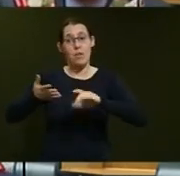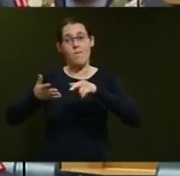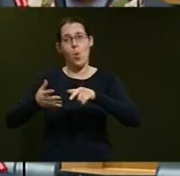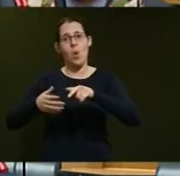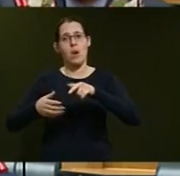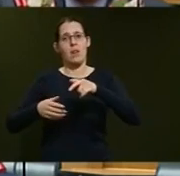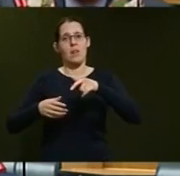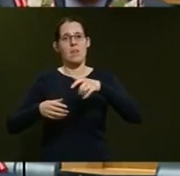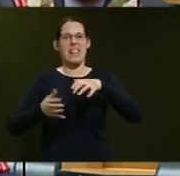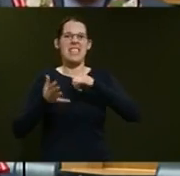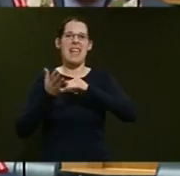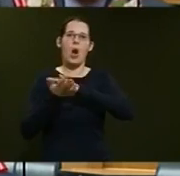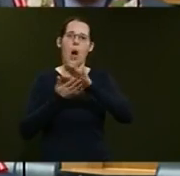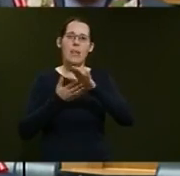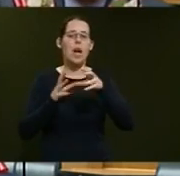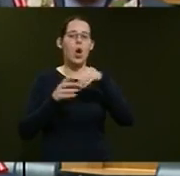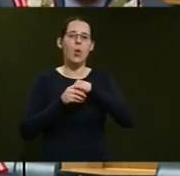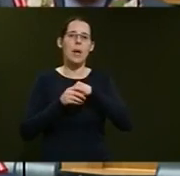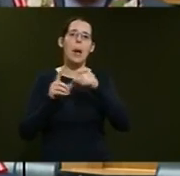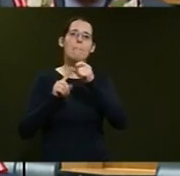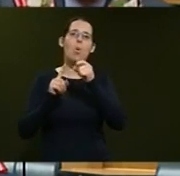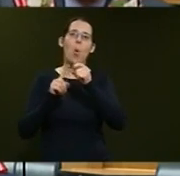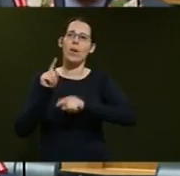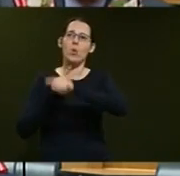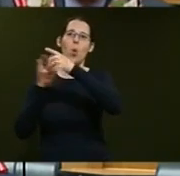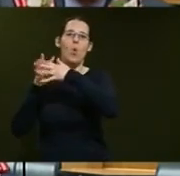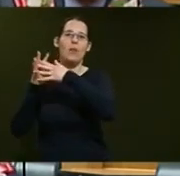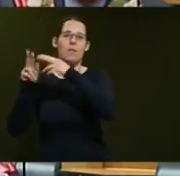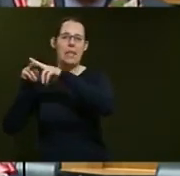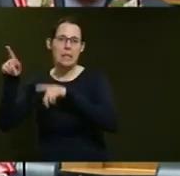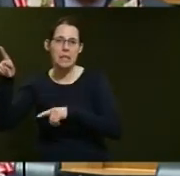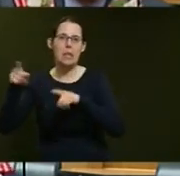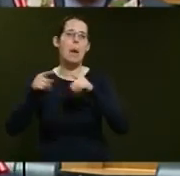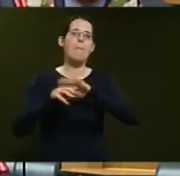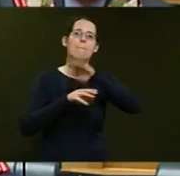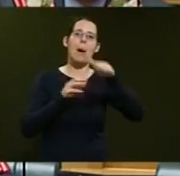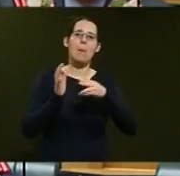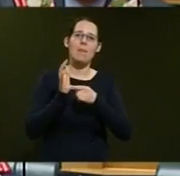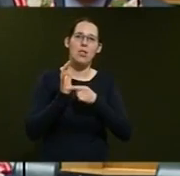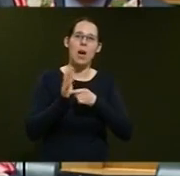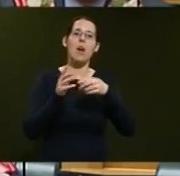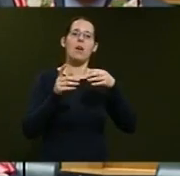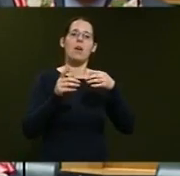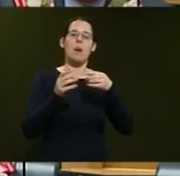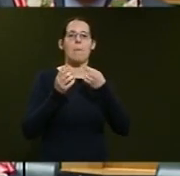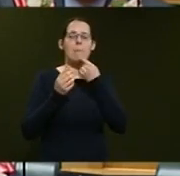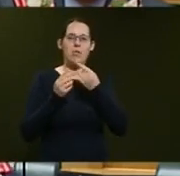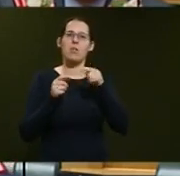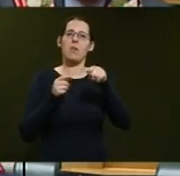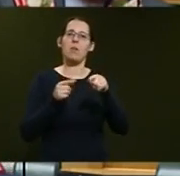Pūhoi to Welsford, Mount Messenger, Manawatu Gorge replacement and Transmission Gully,